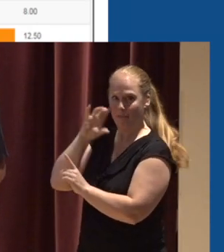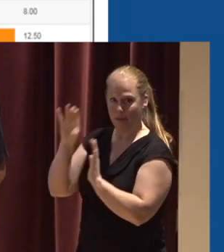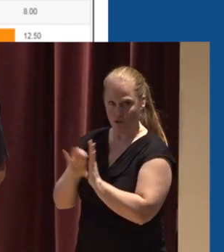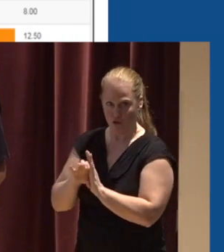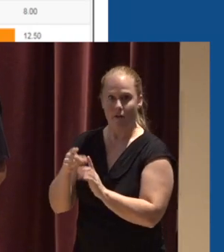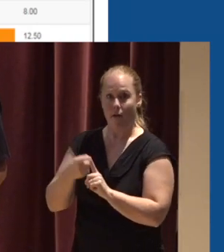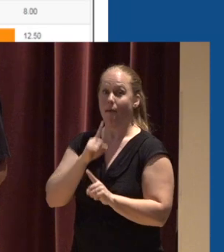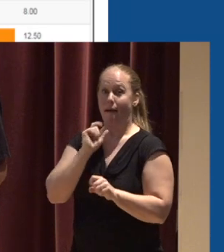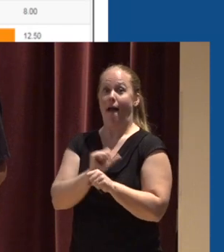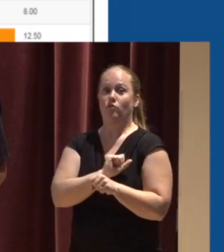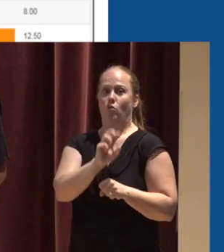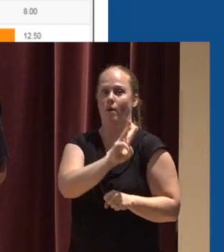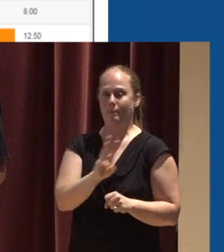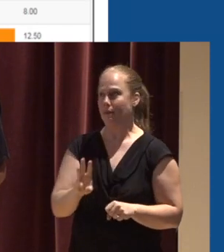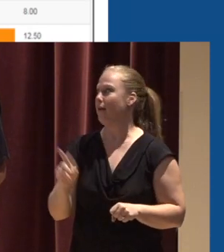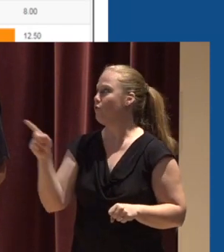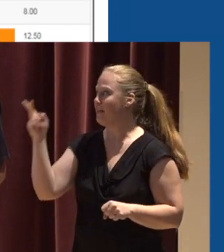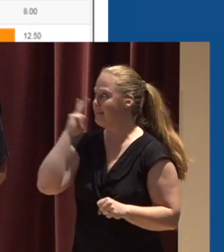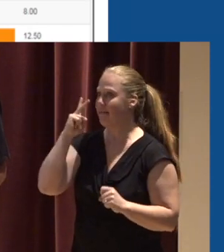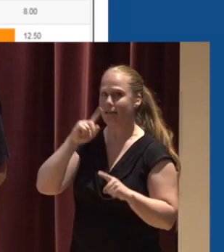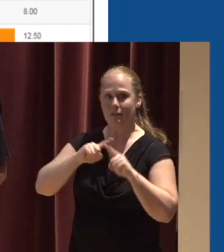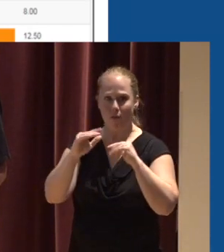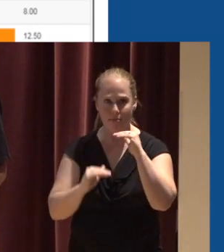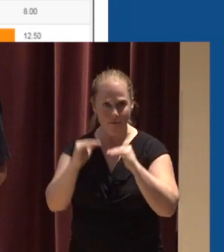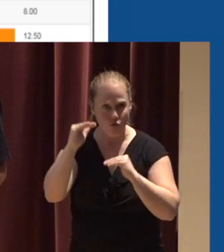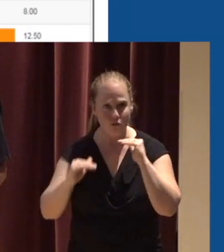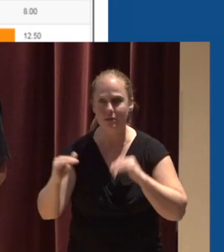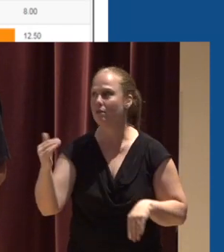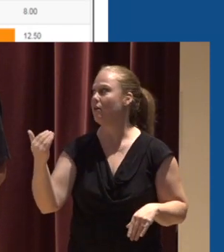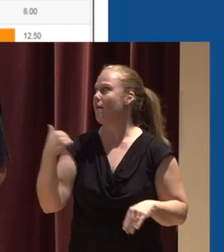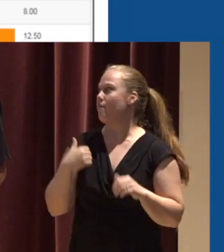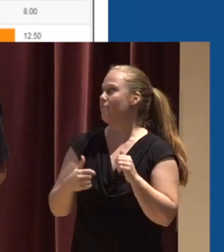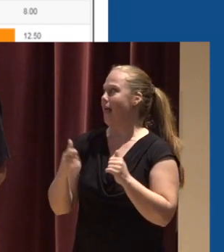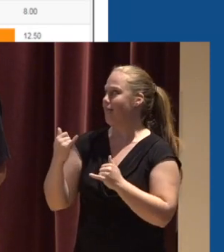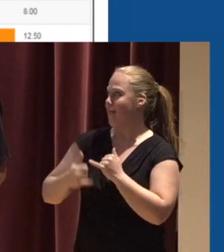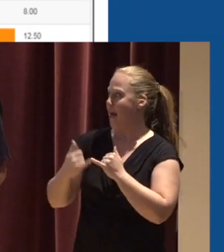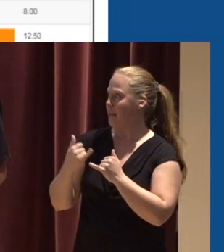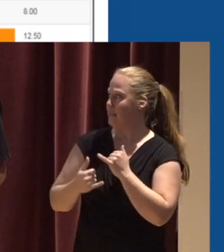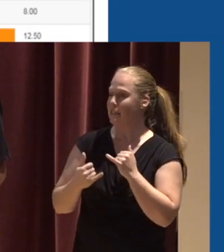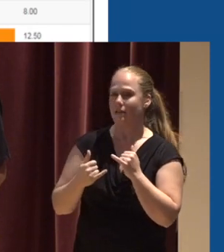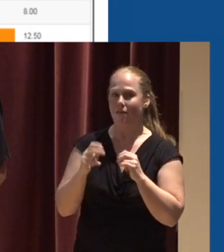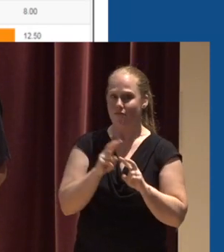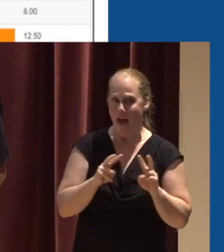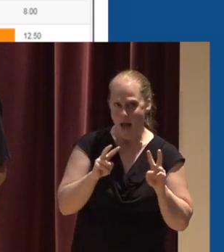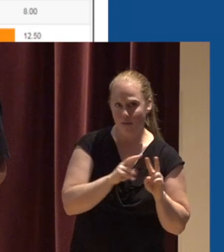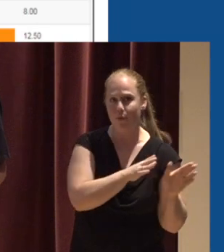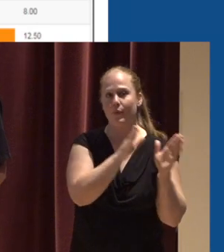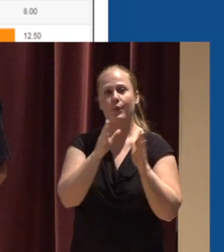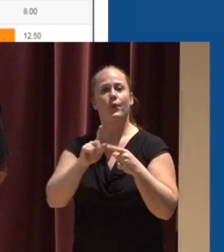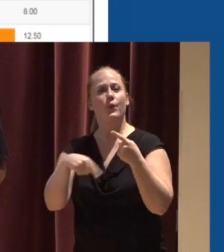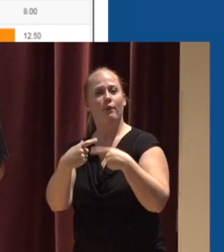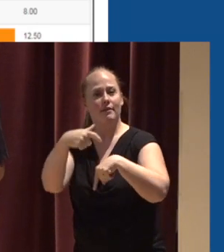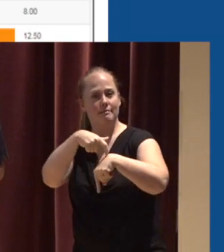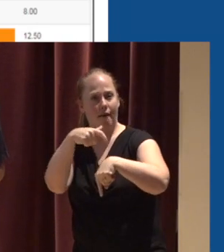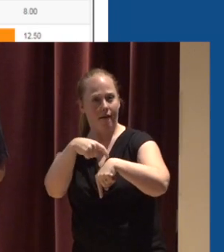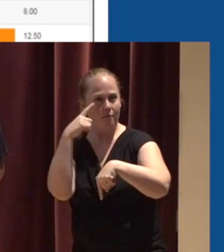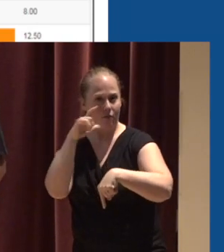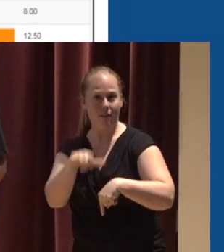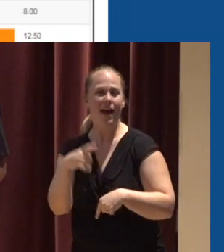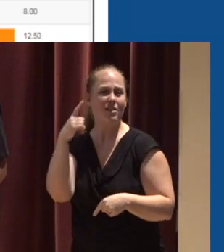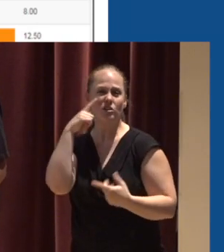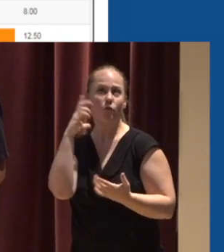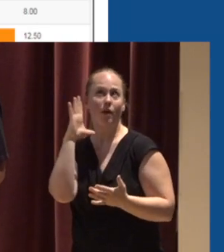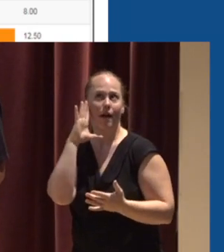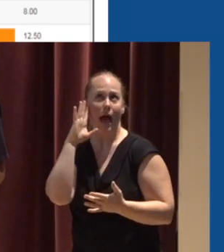And where you can see here you've got the last value It shows you the time that that data has come in And for hypothetical